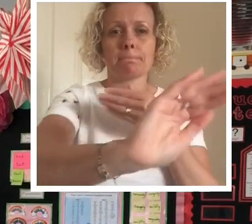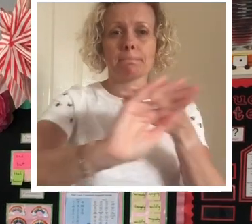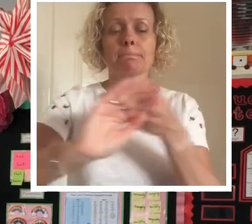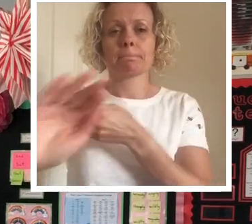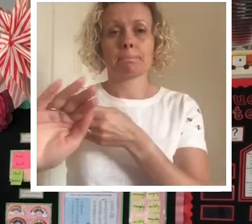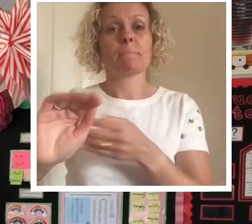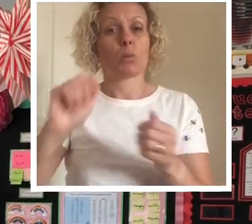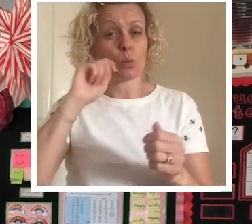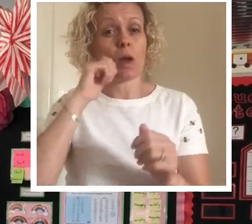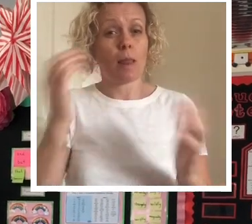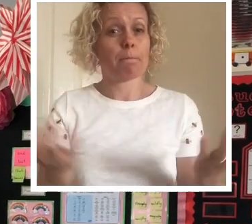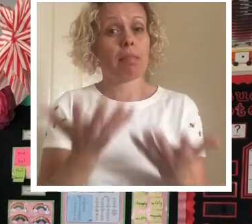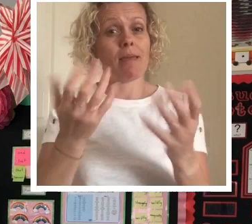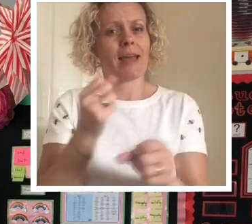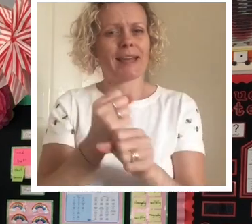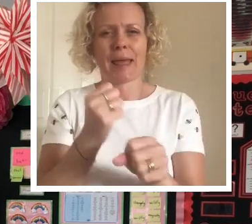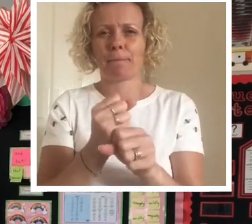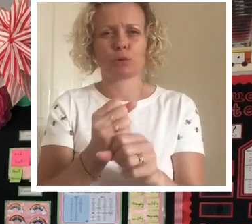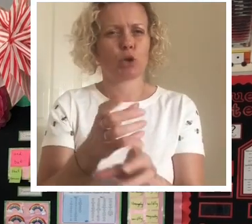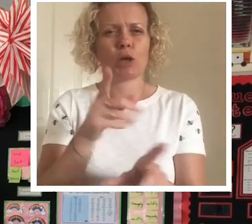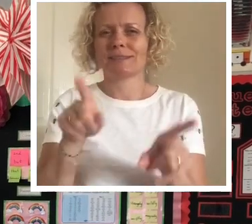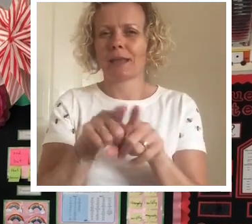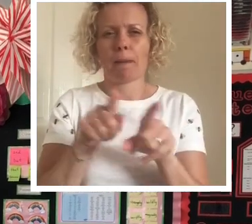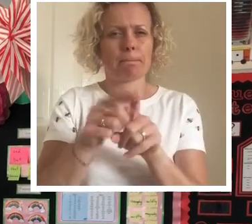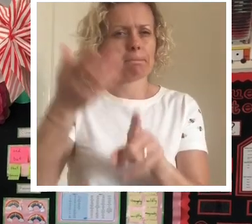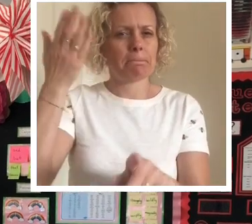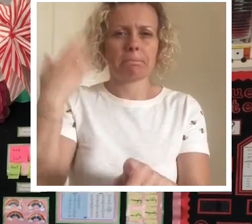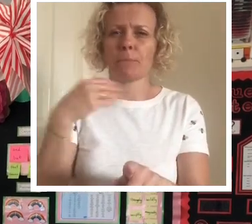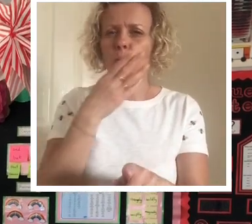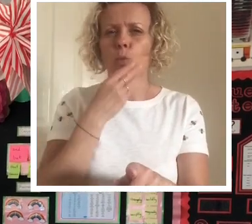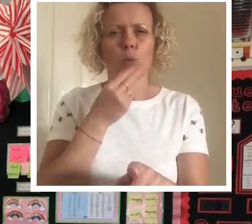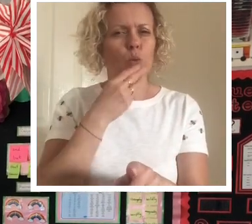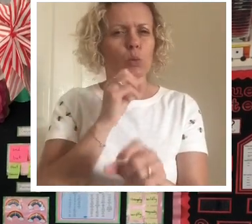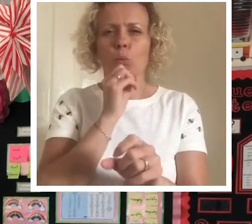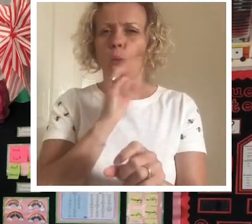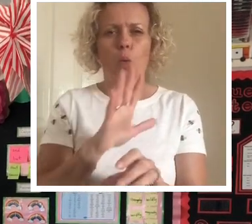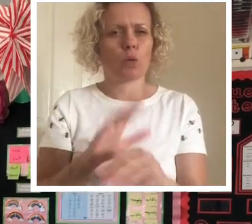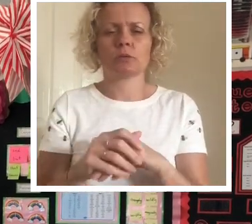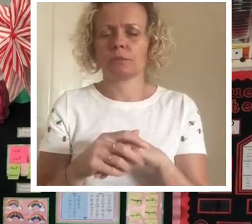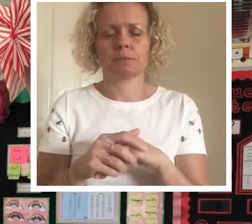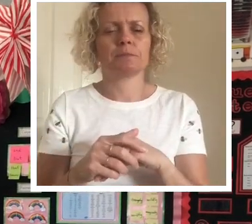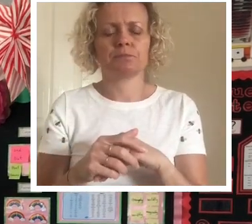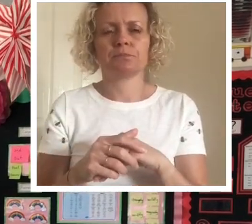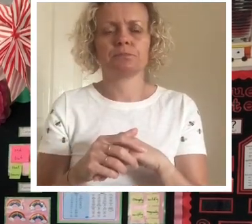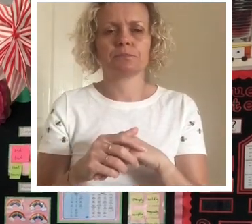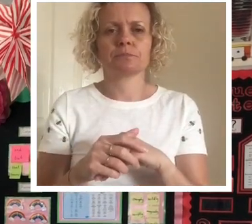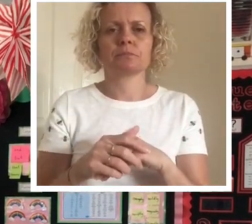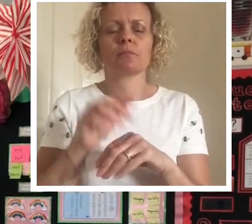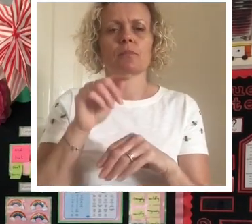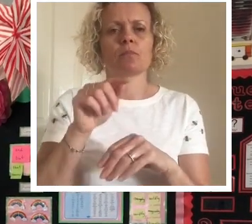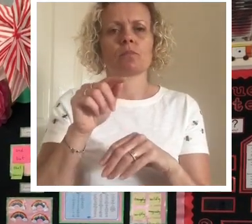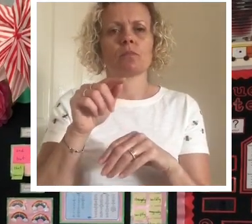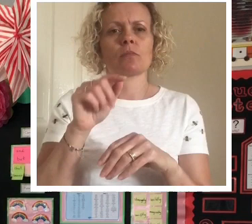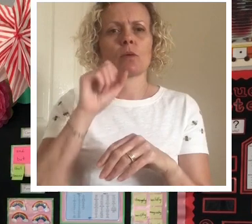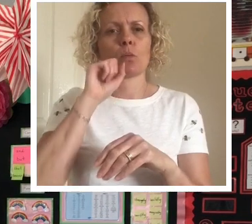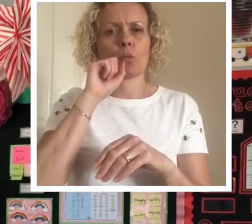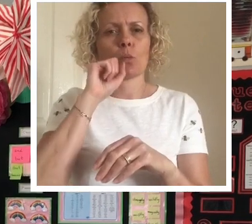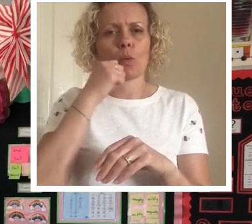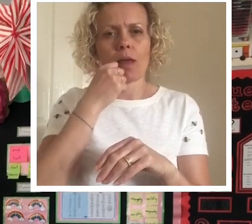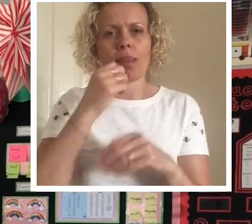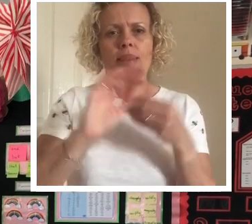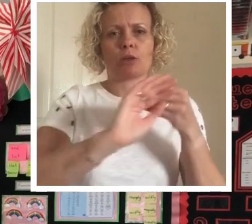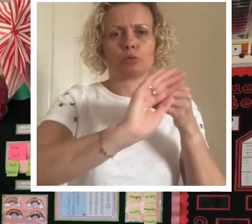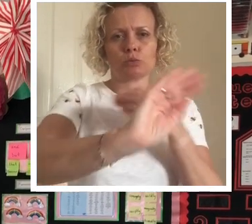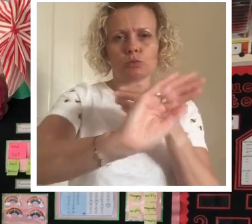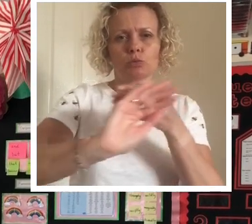be playing some games but it'll be unlike the break times and lunch times we had before when the children were all running about. They will be